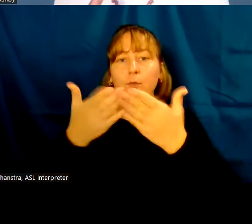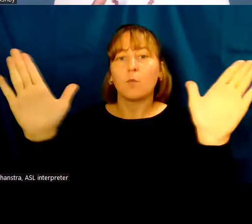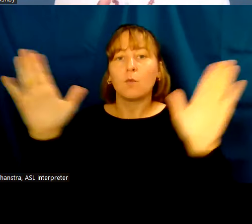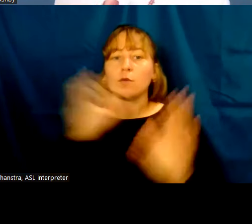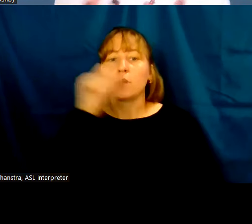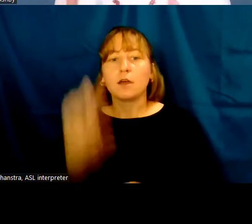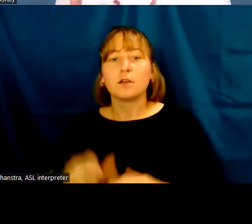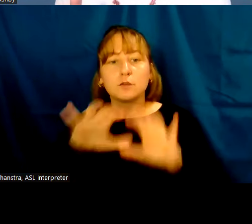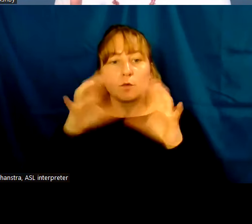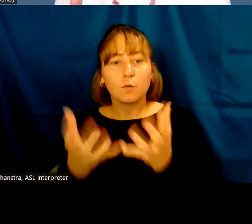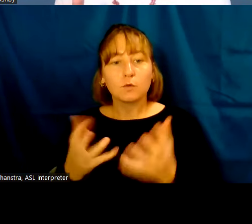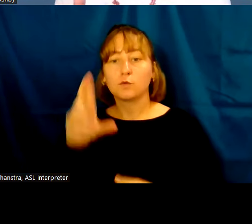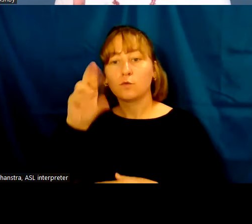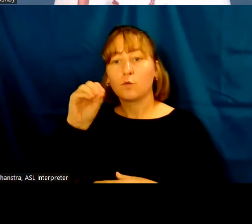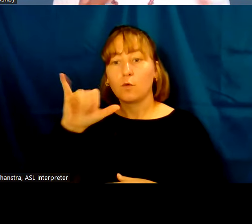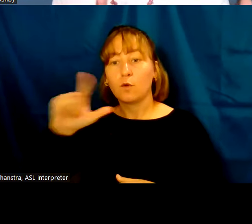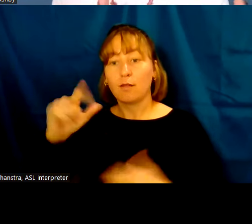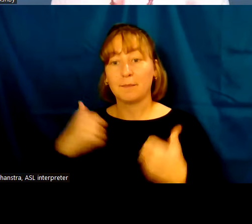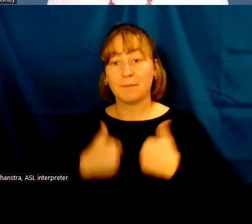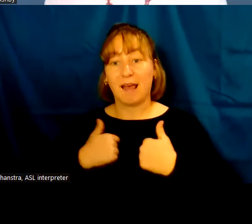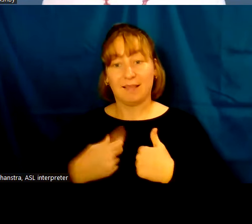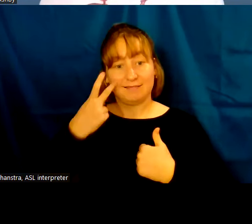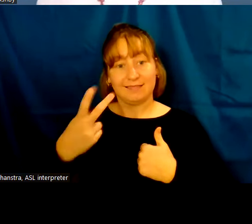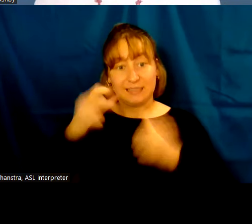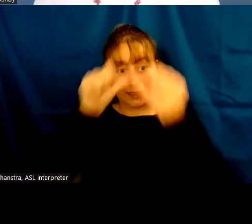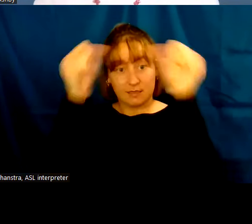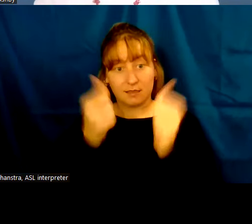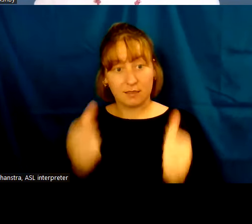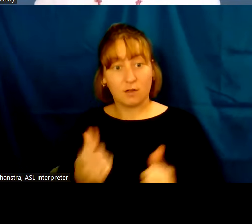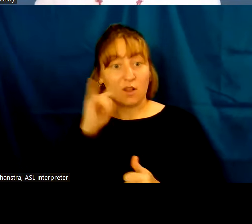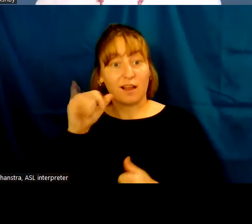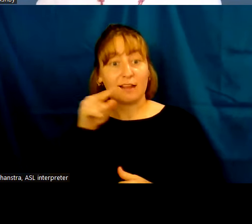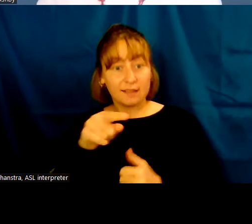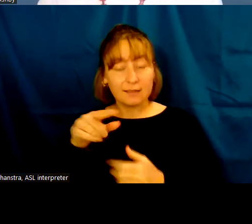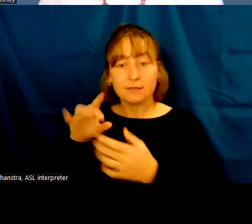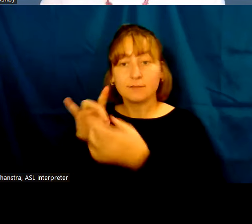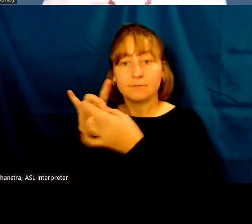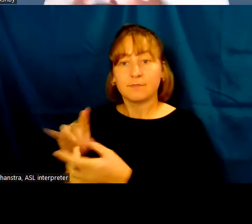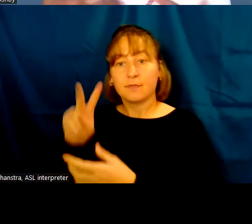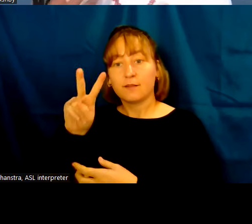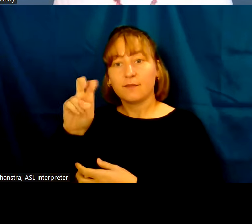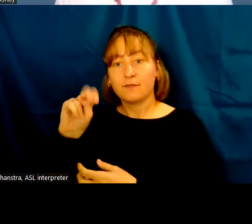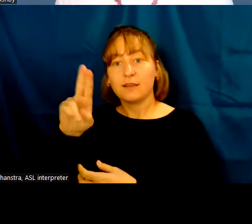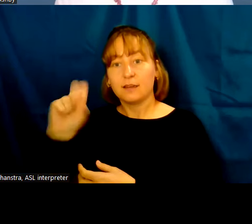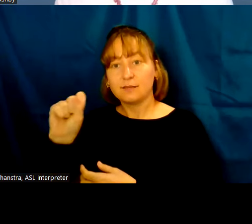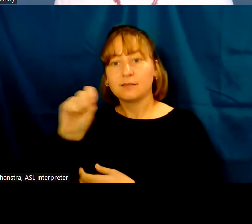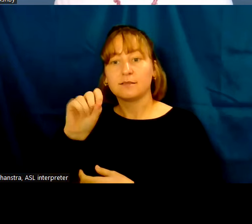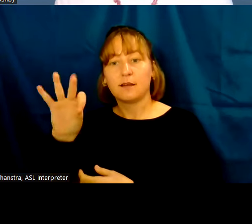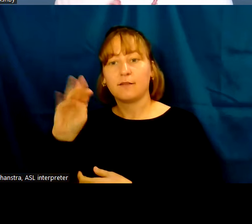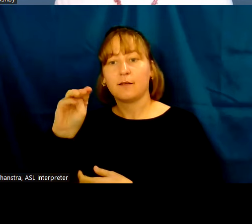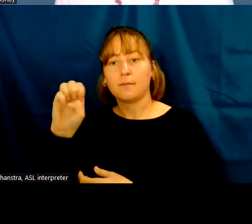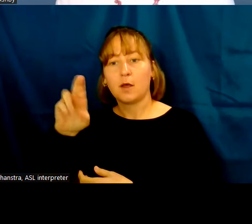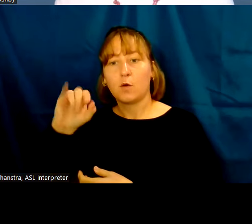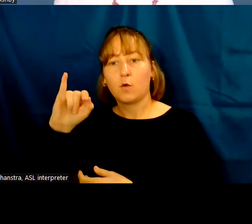baths, we find statues like these referred to as a Venus of Meroe, of a nude bathing